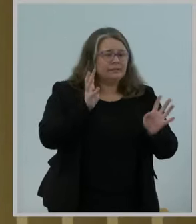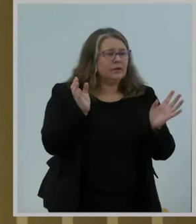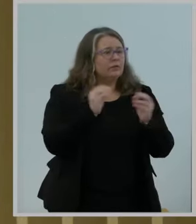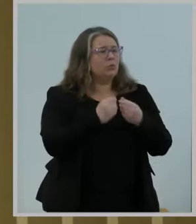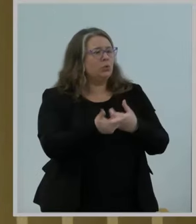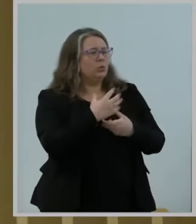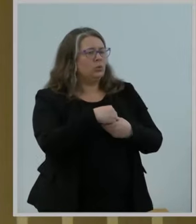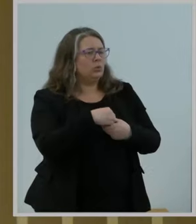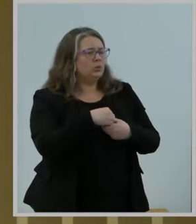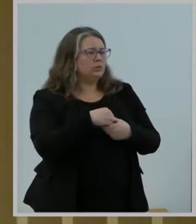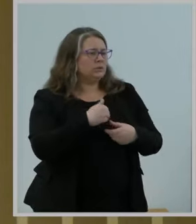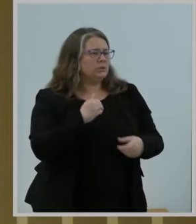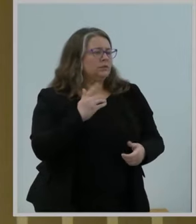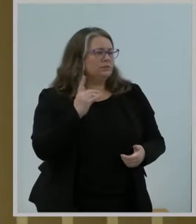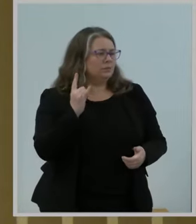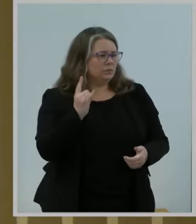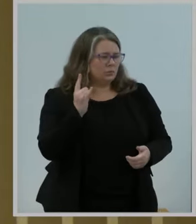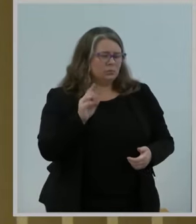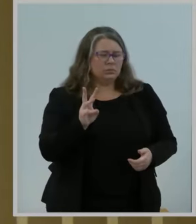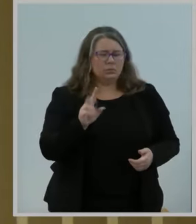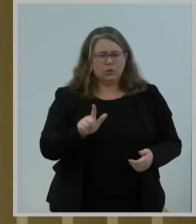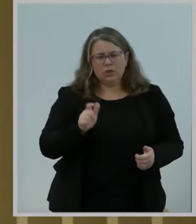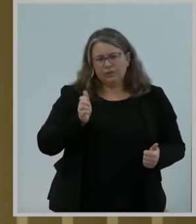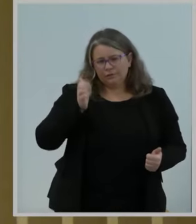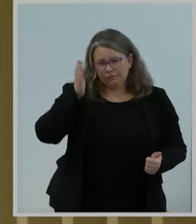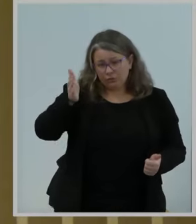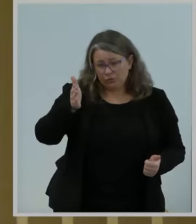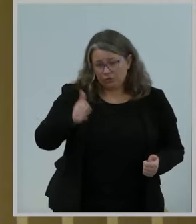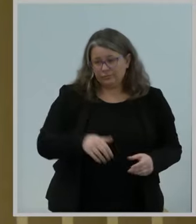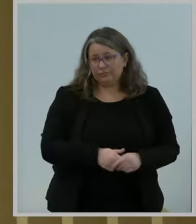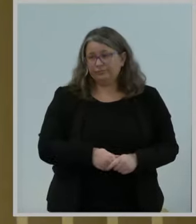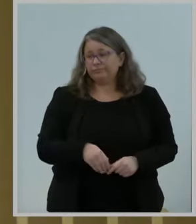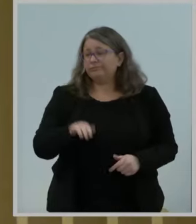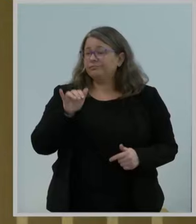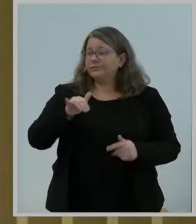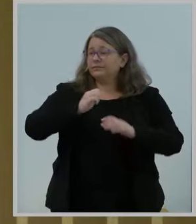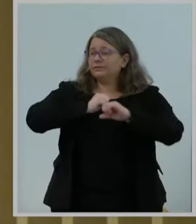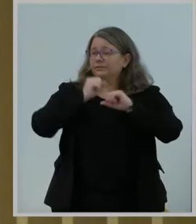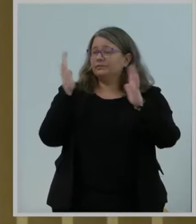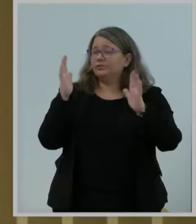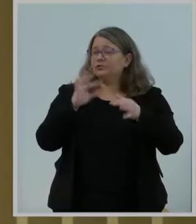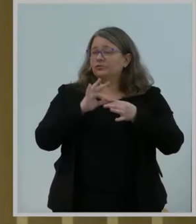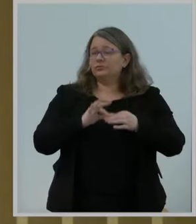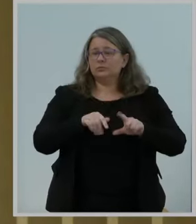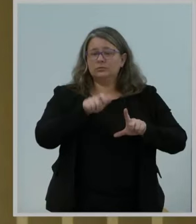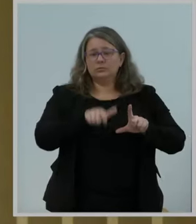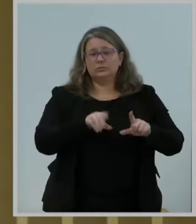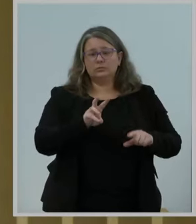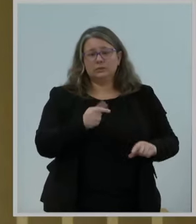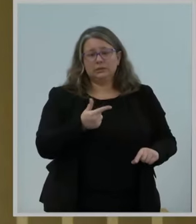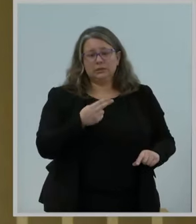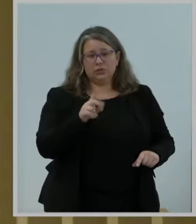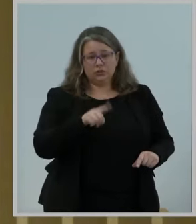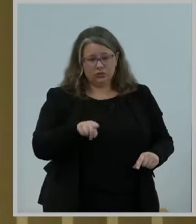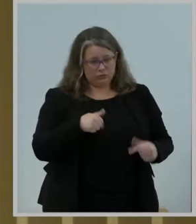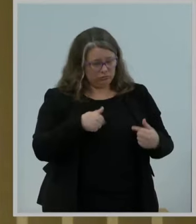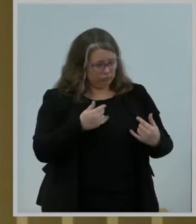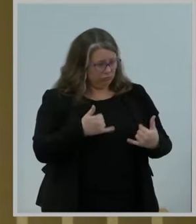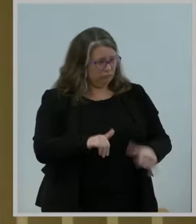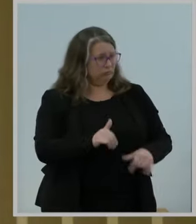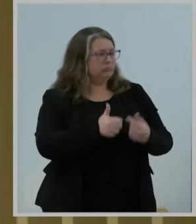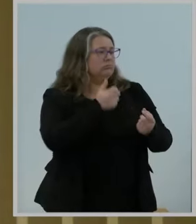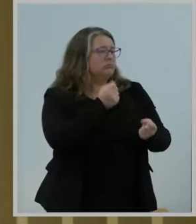I continue to share that vision for 6 gigahertz, and today's action takes another important step towards